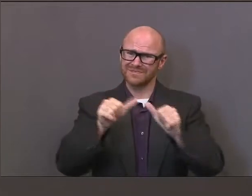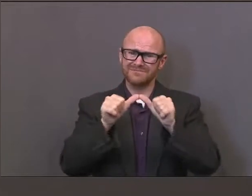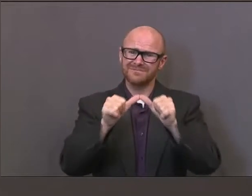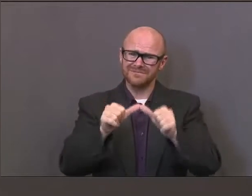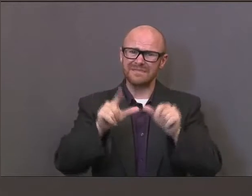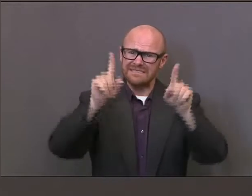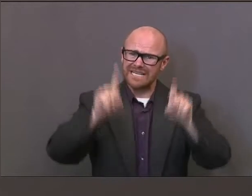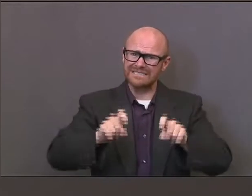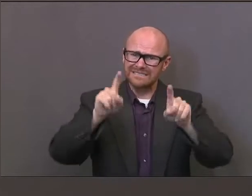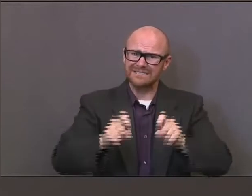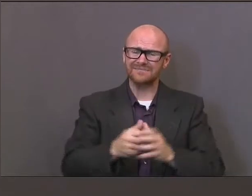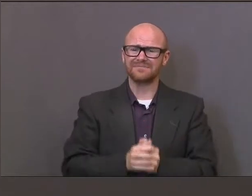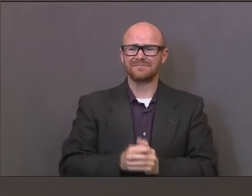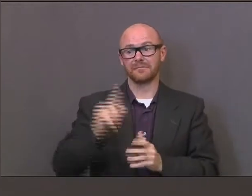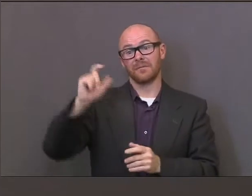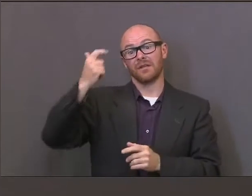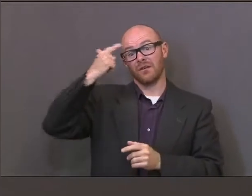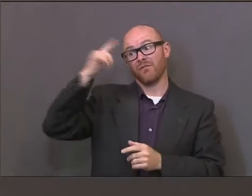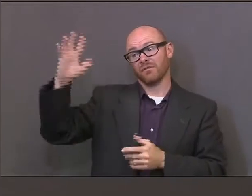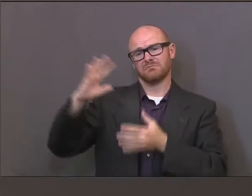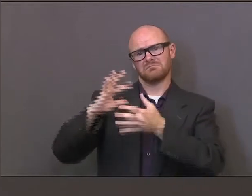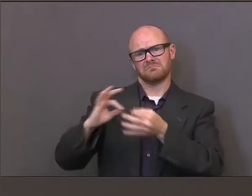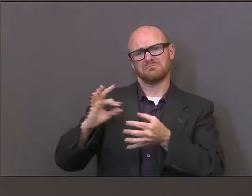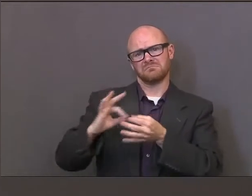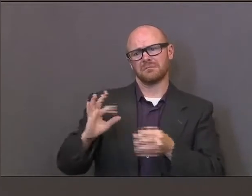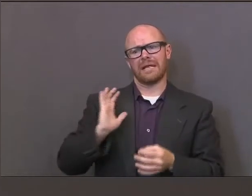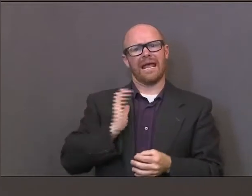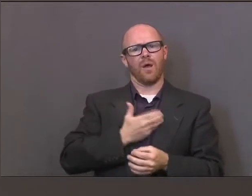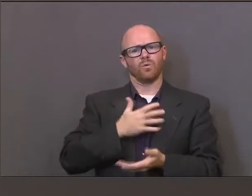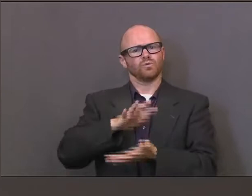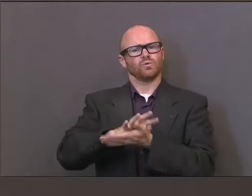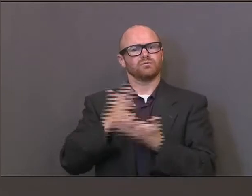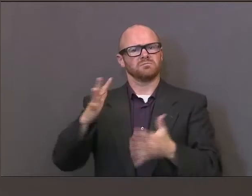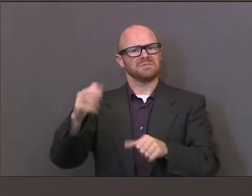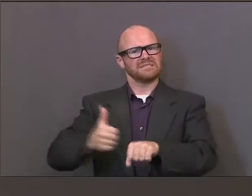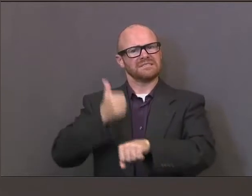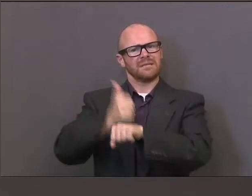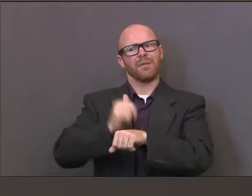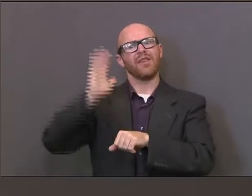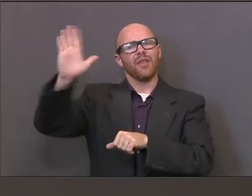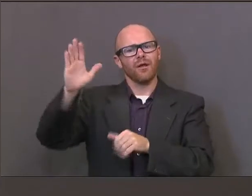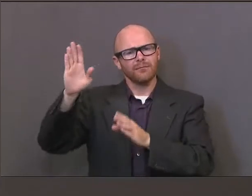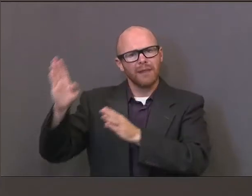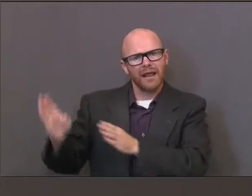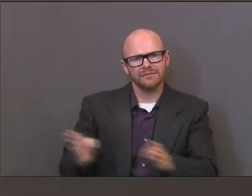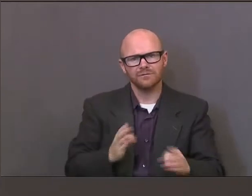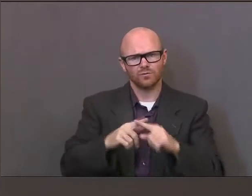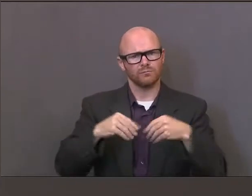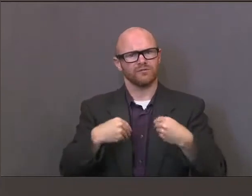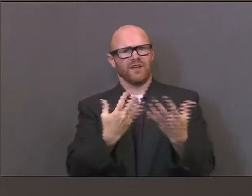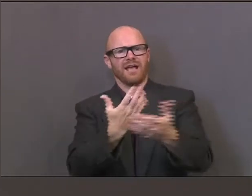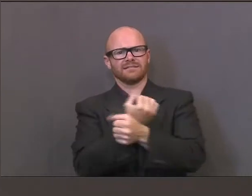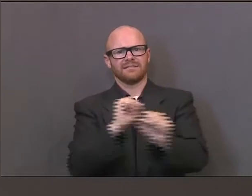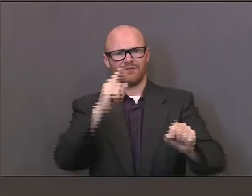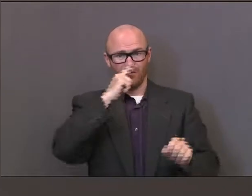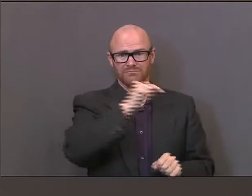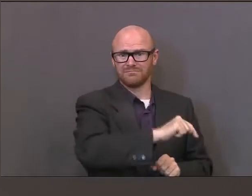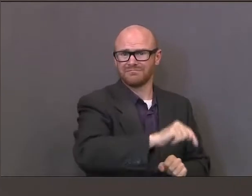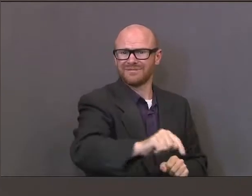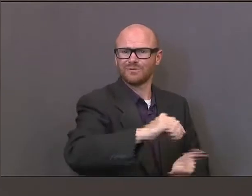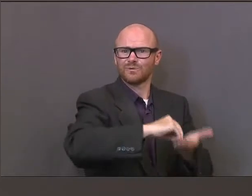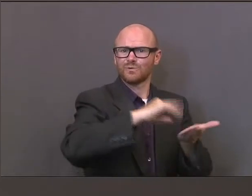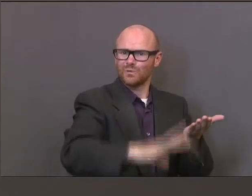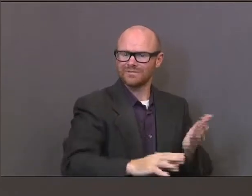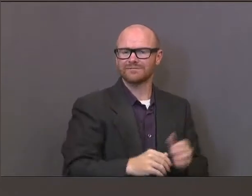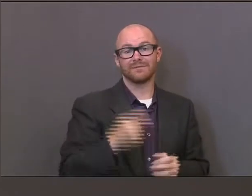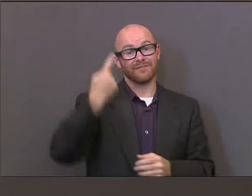As the governor stated, our schools have put in mitigation strategies to do their part to provide safety for our students, our staff,